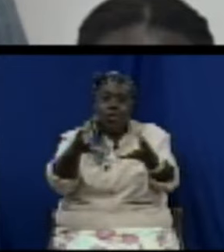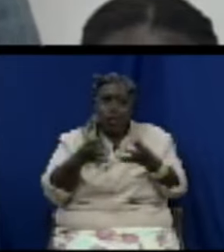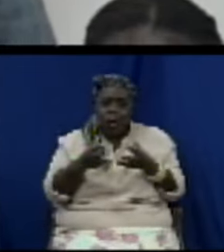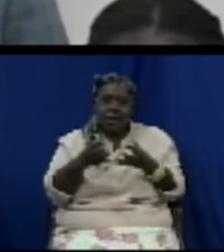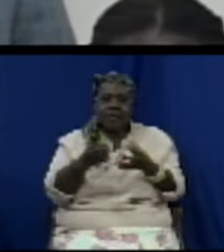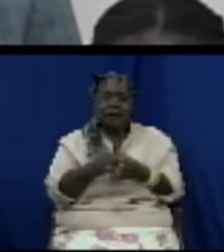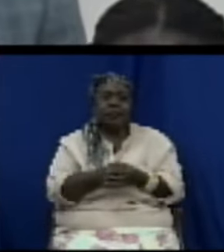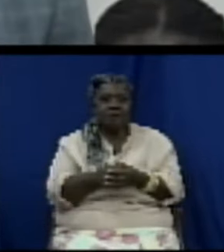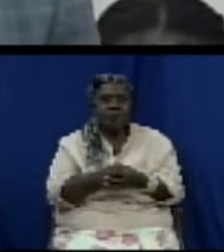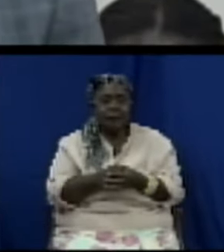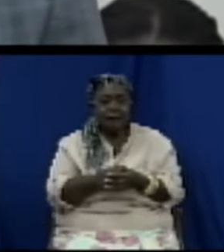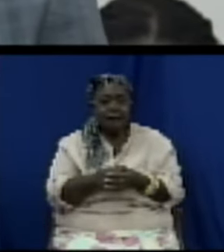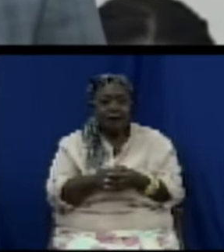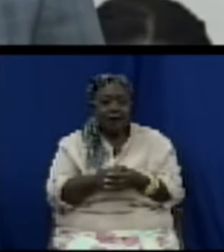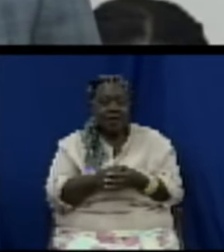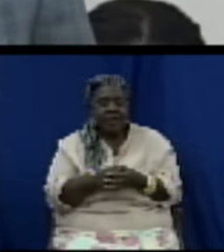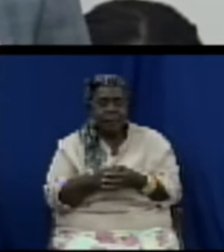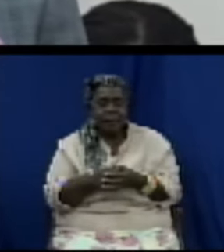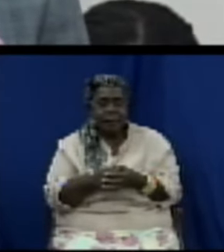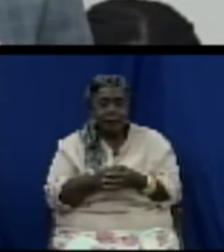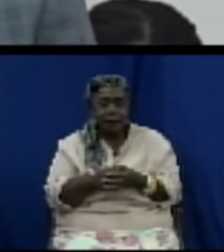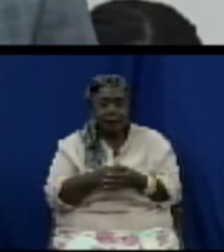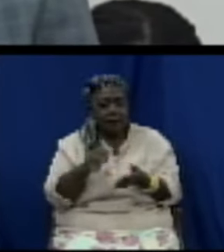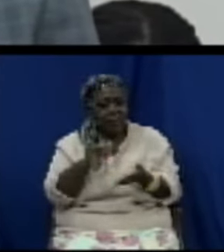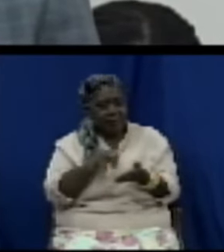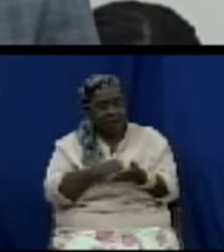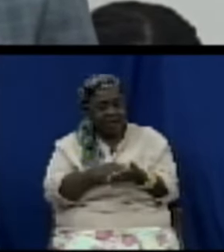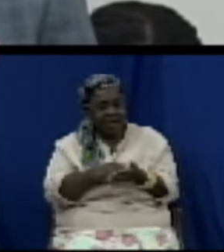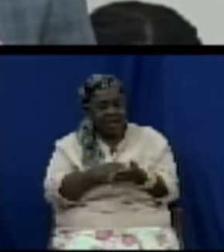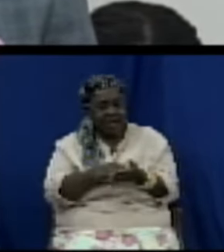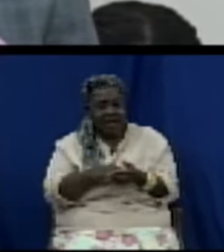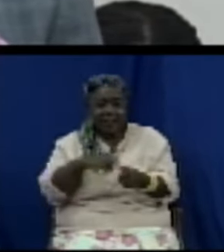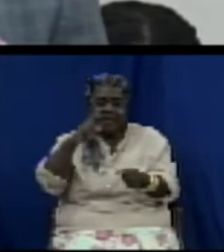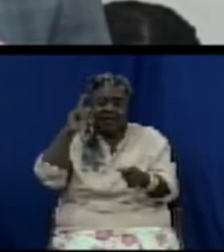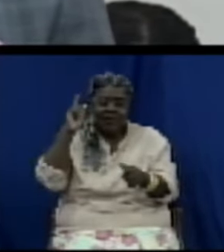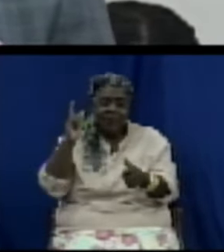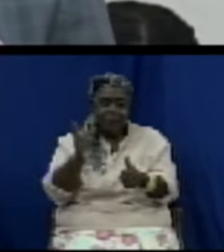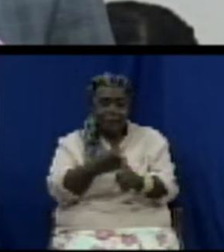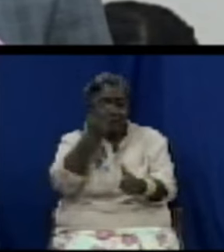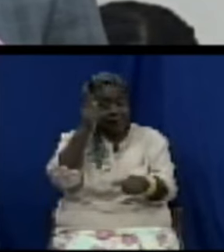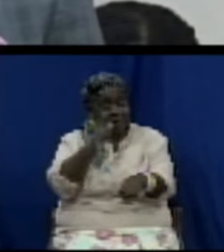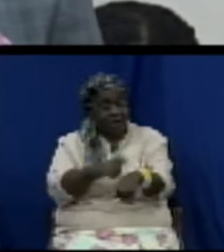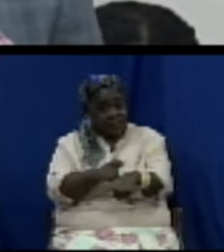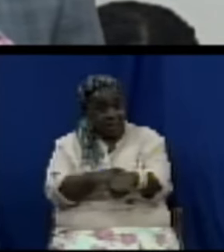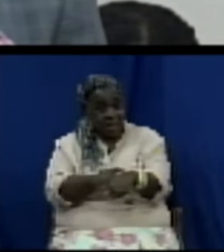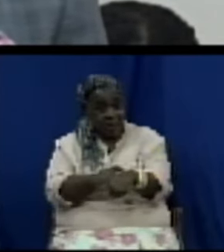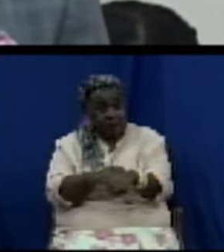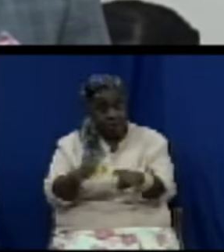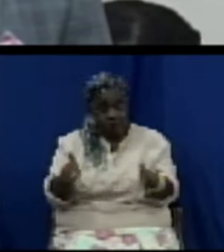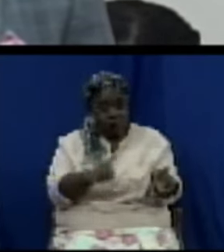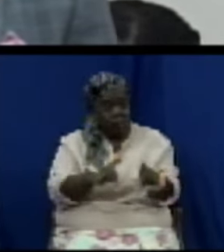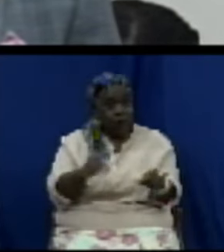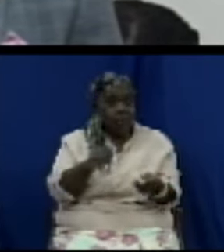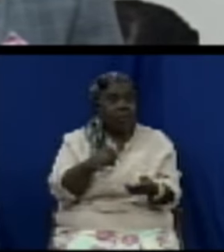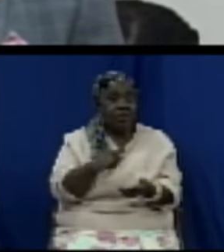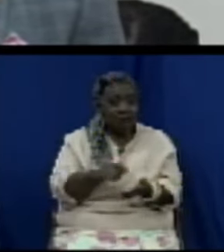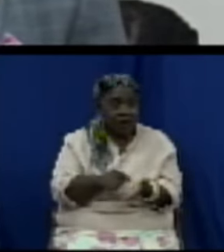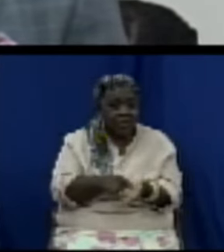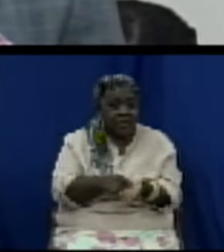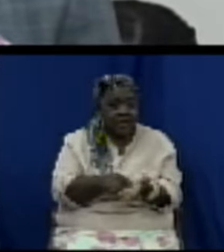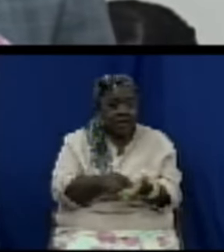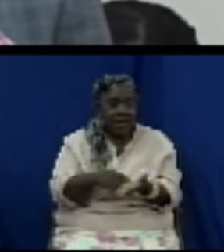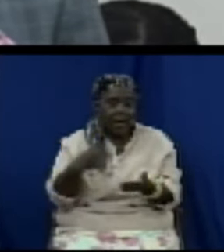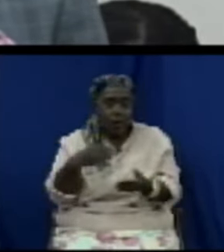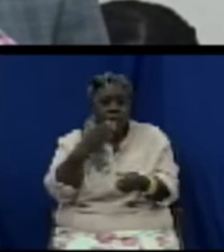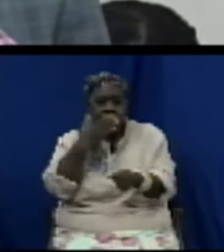2024. This is the initial stages of such action, but it's part of what we had